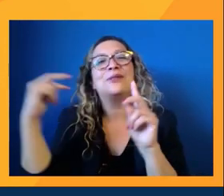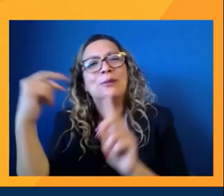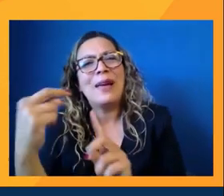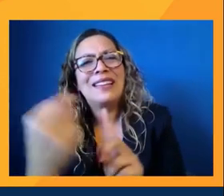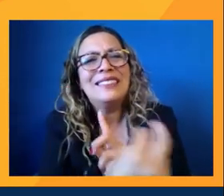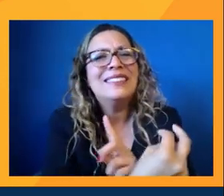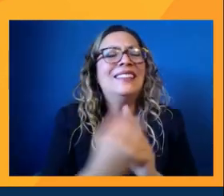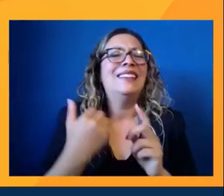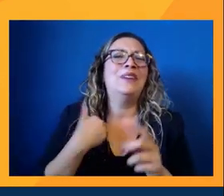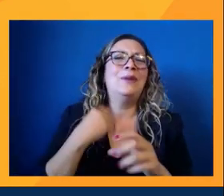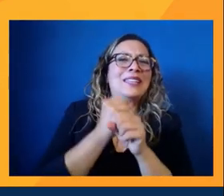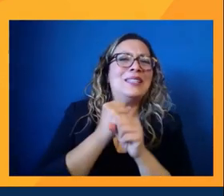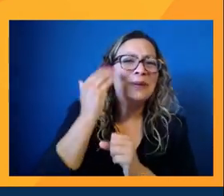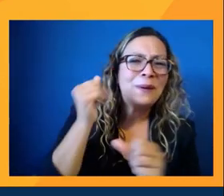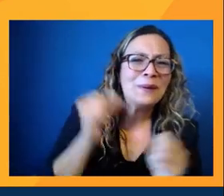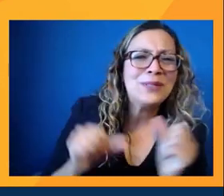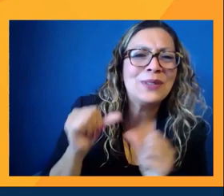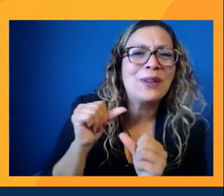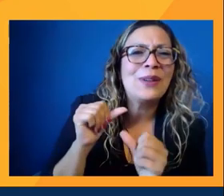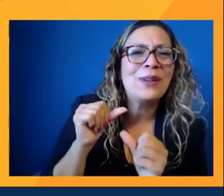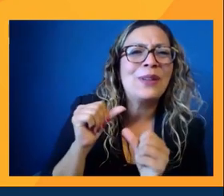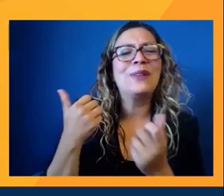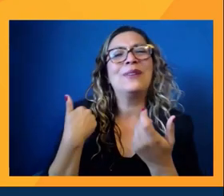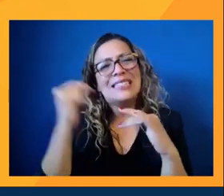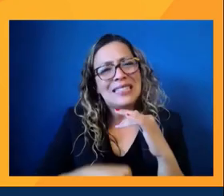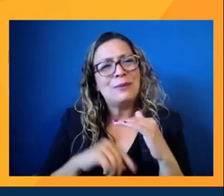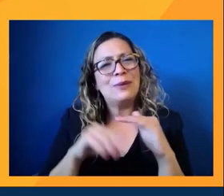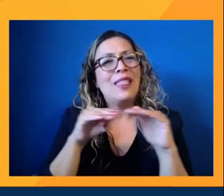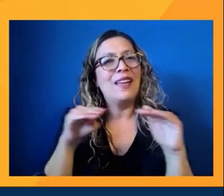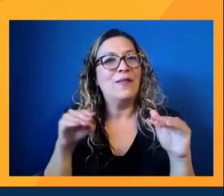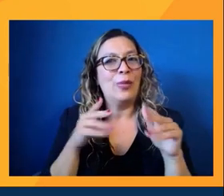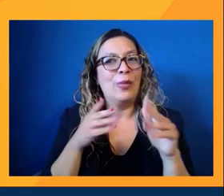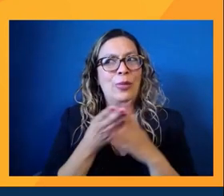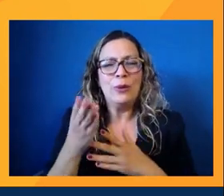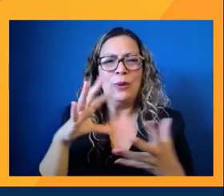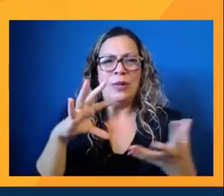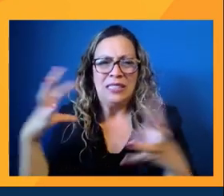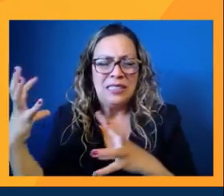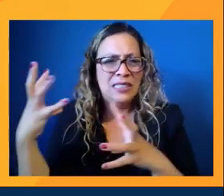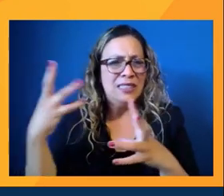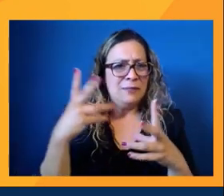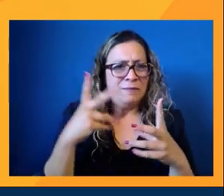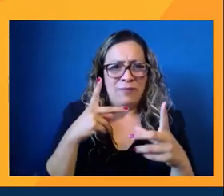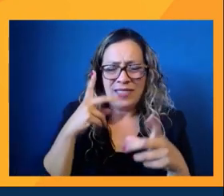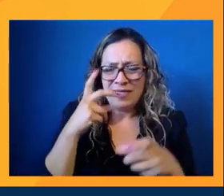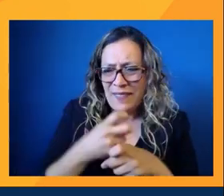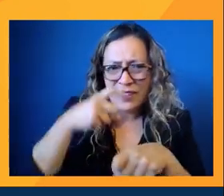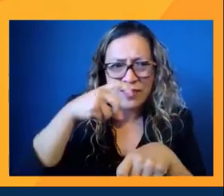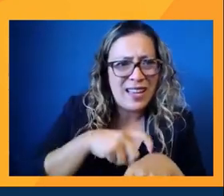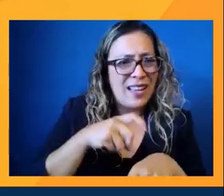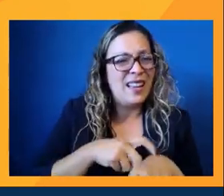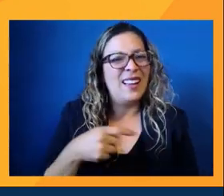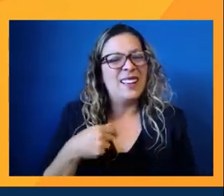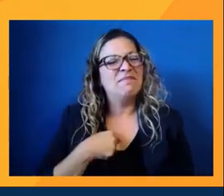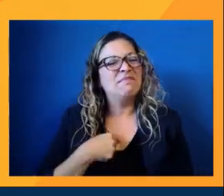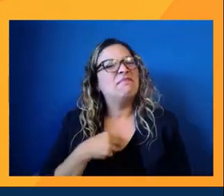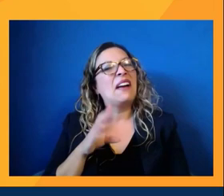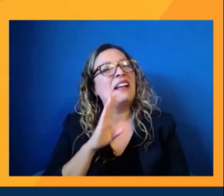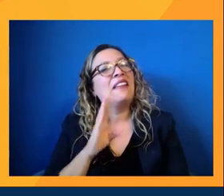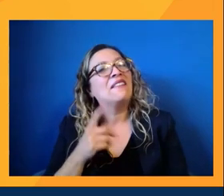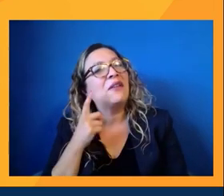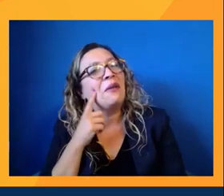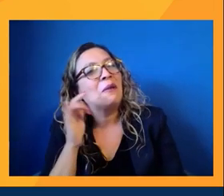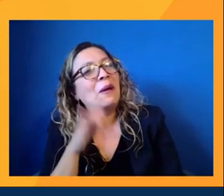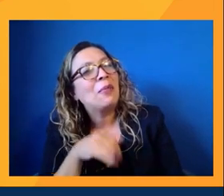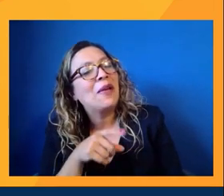to know each other in deeper level through like chaos and craziness. Right. I never thought of, I never thought of the fact of